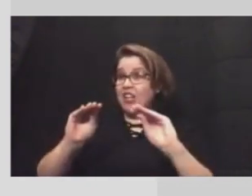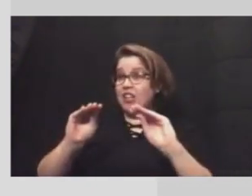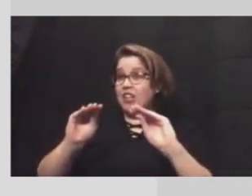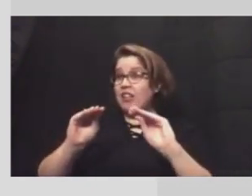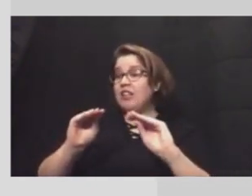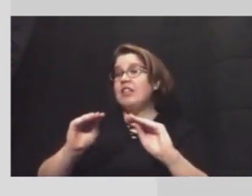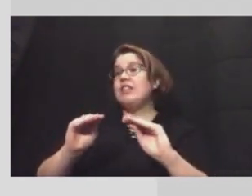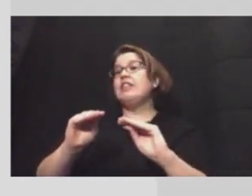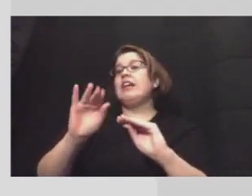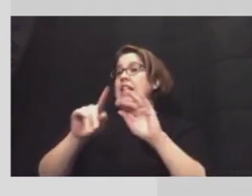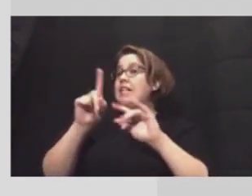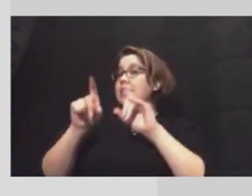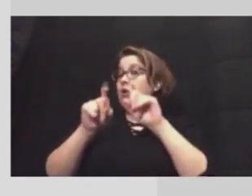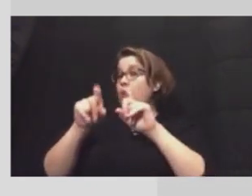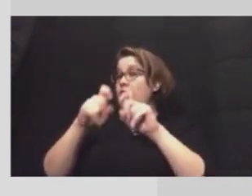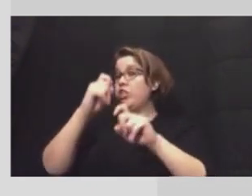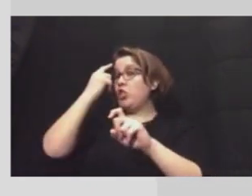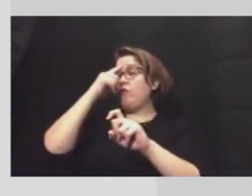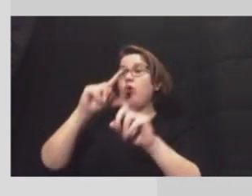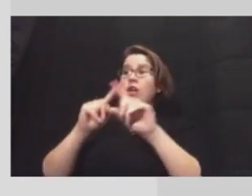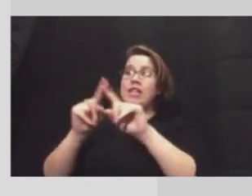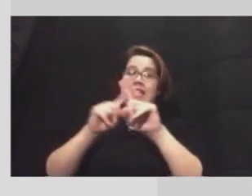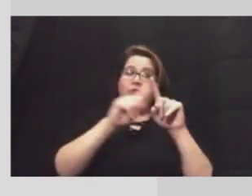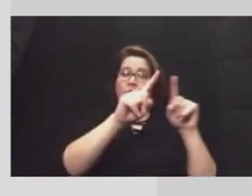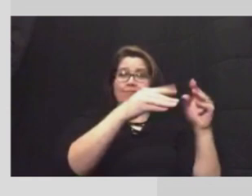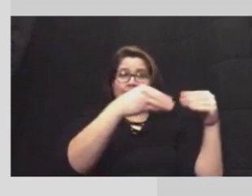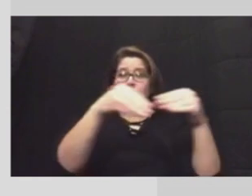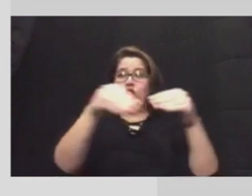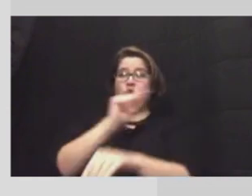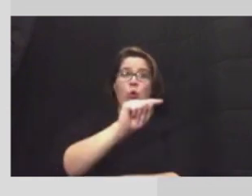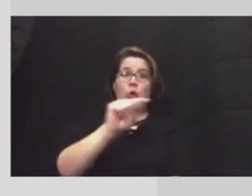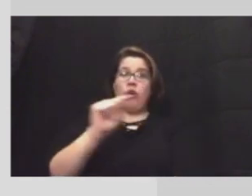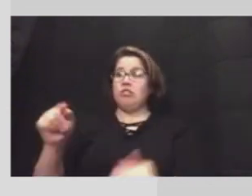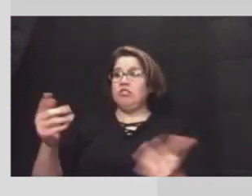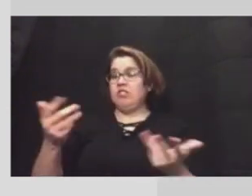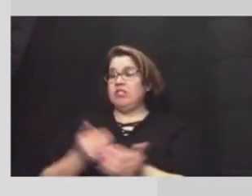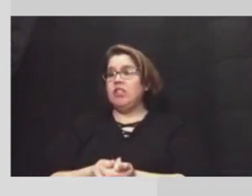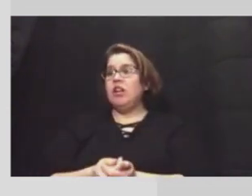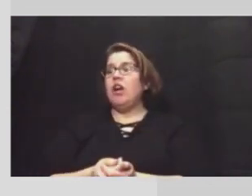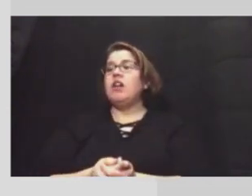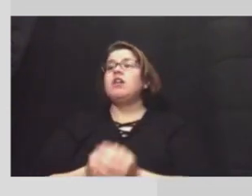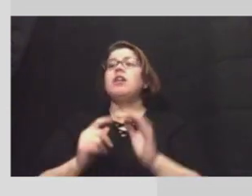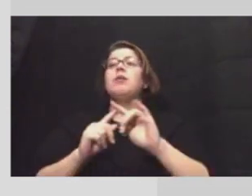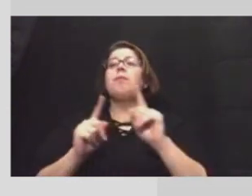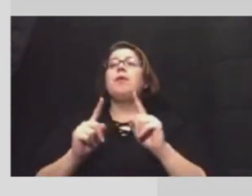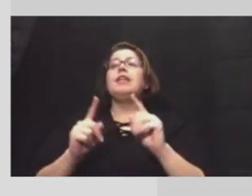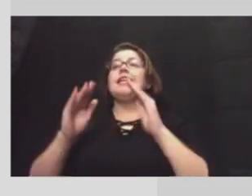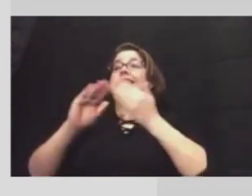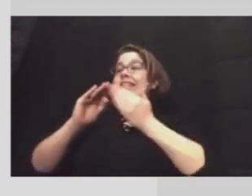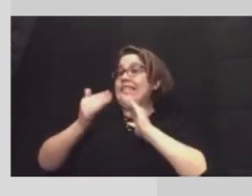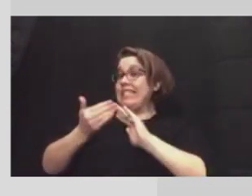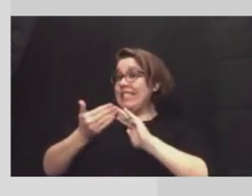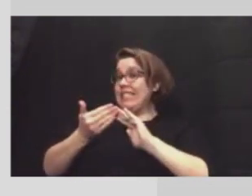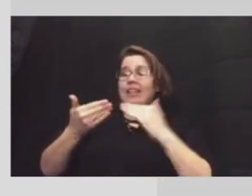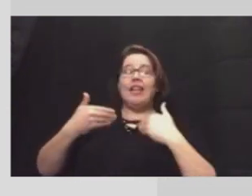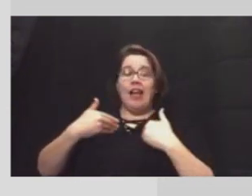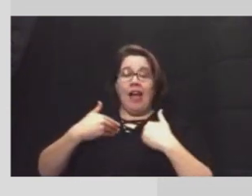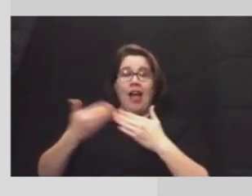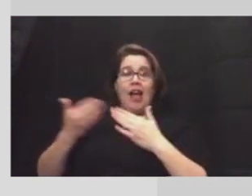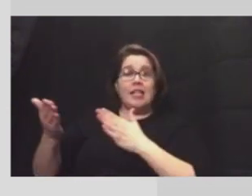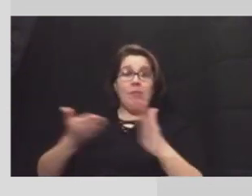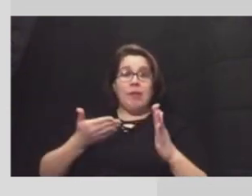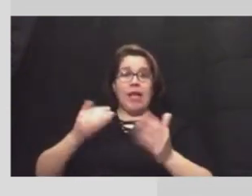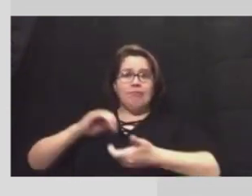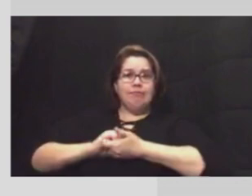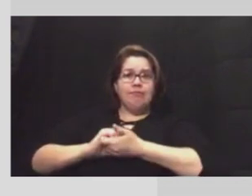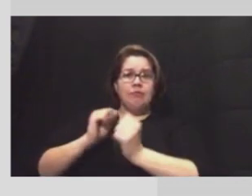obviously a question for our retail customers or uh stores but the city has a plan on conjunction with